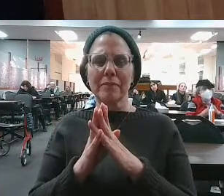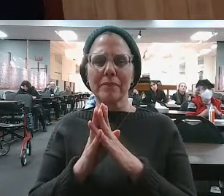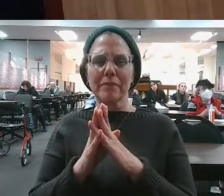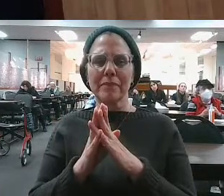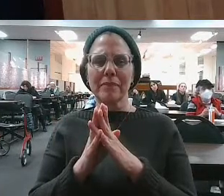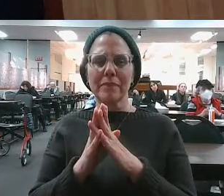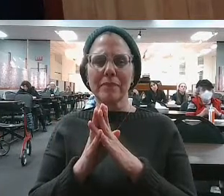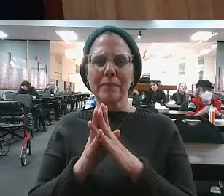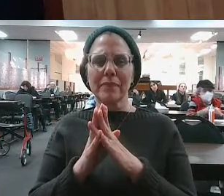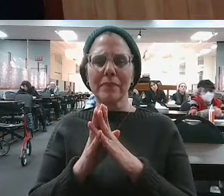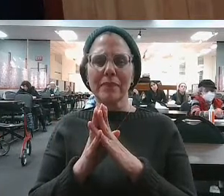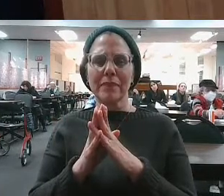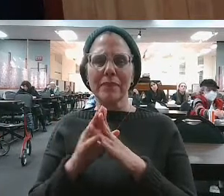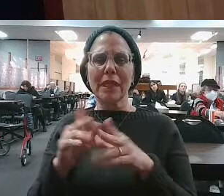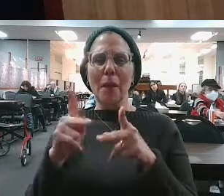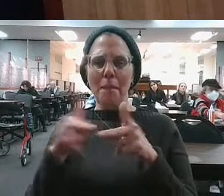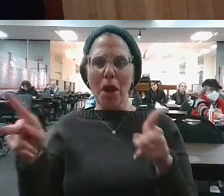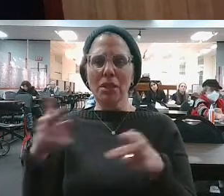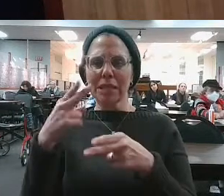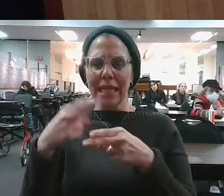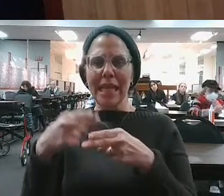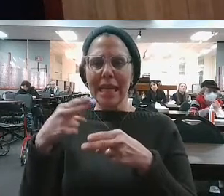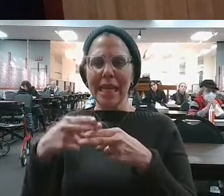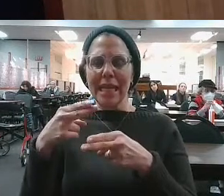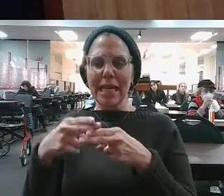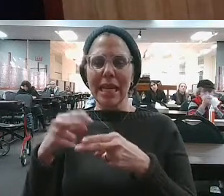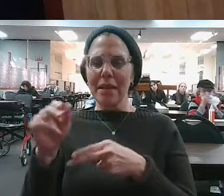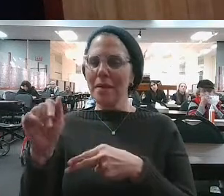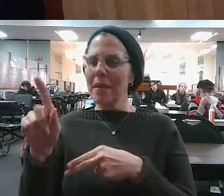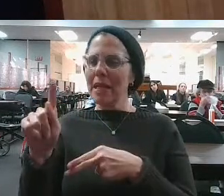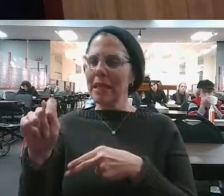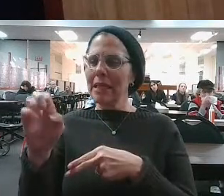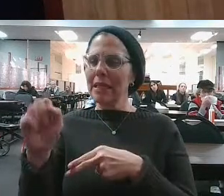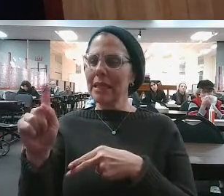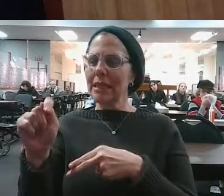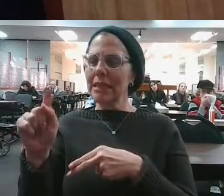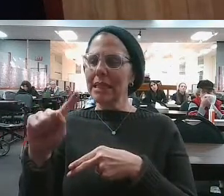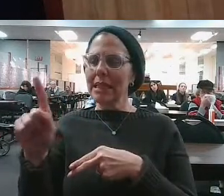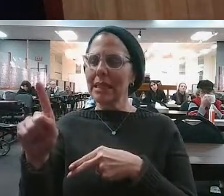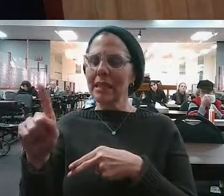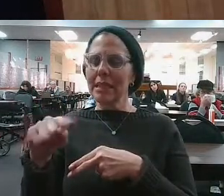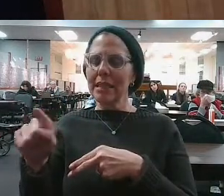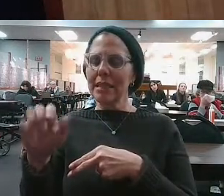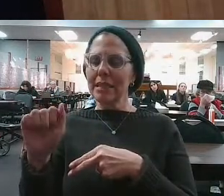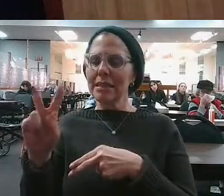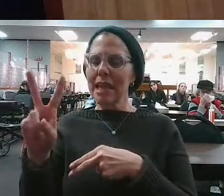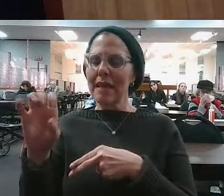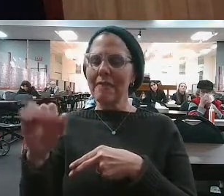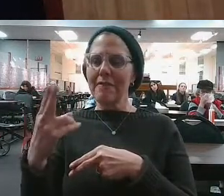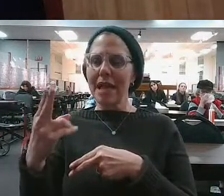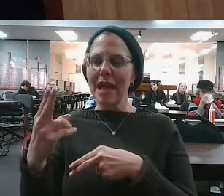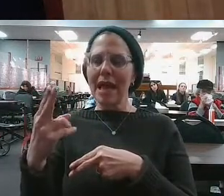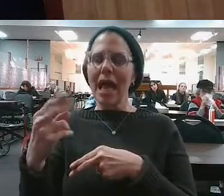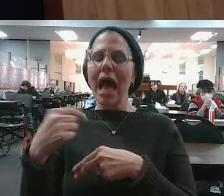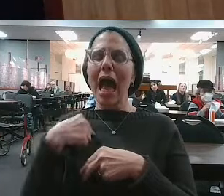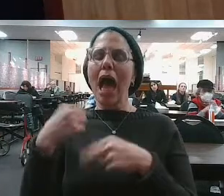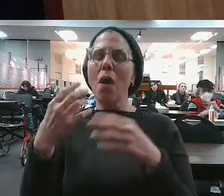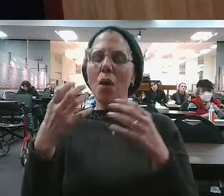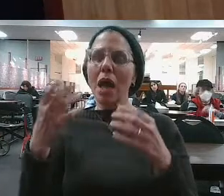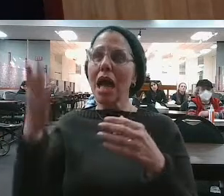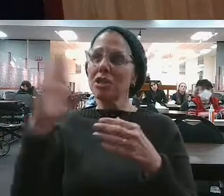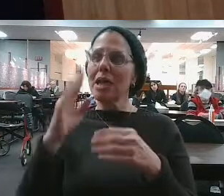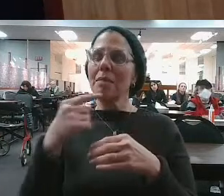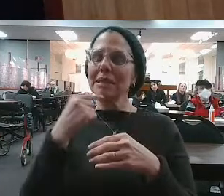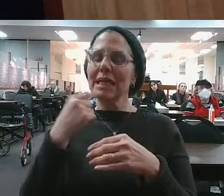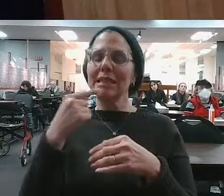V'atah t'tzavah. Moshe, do you know what I want you to teach the people? I want you to teach the